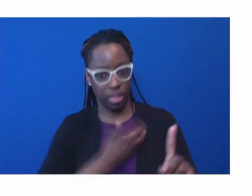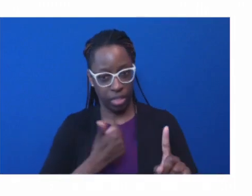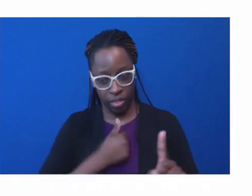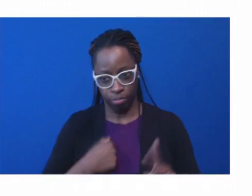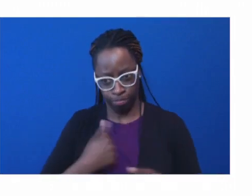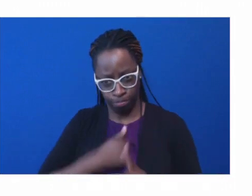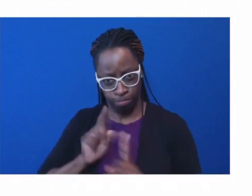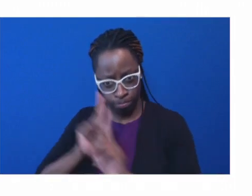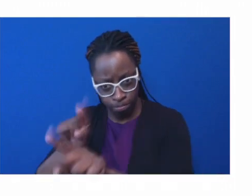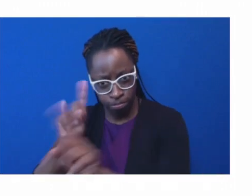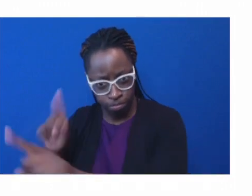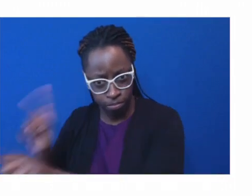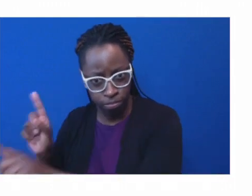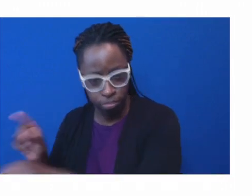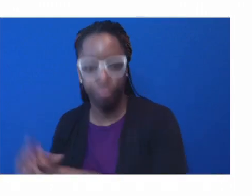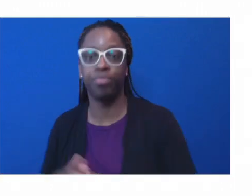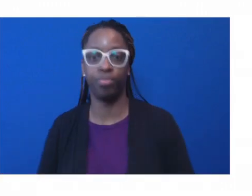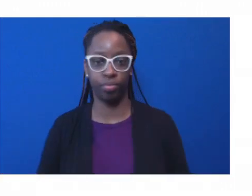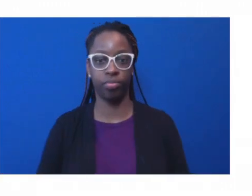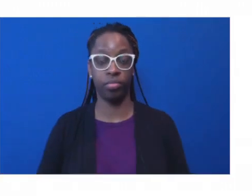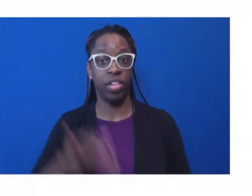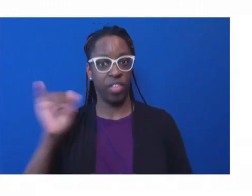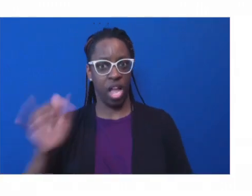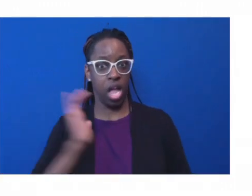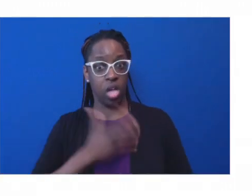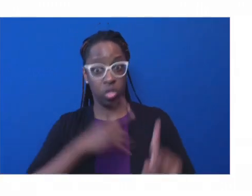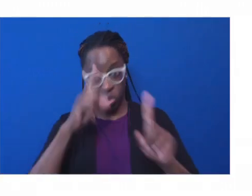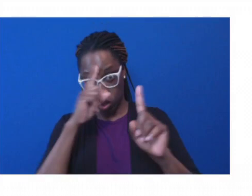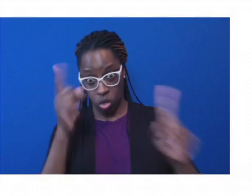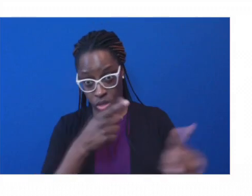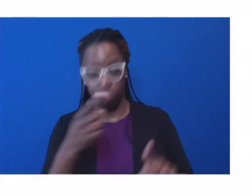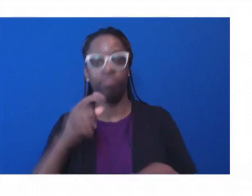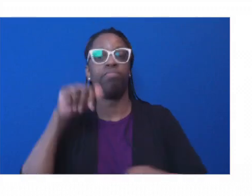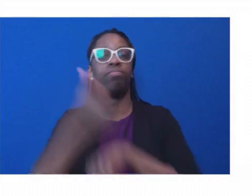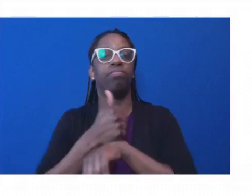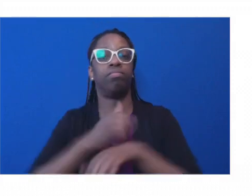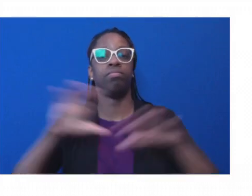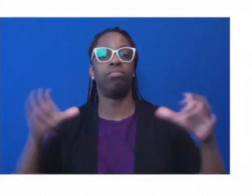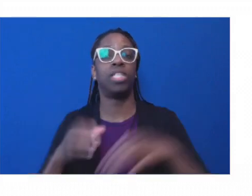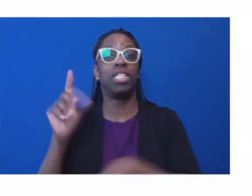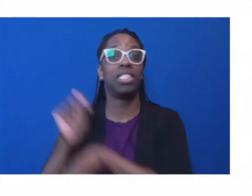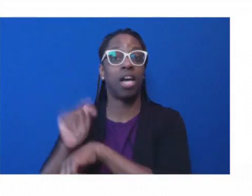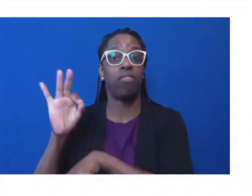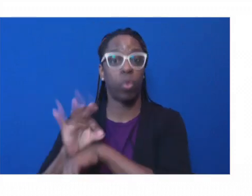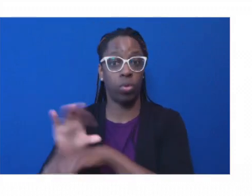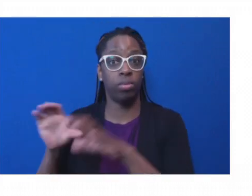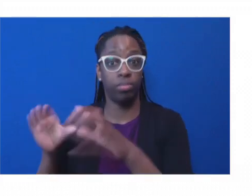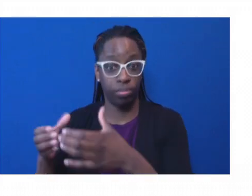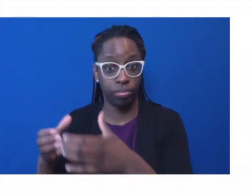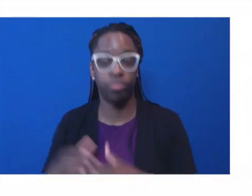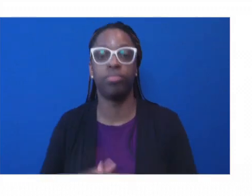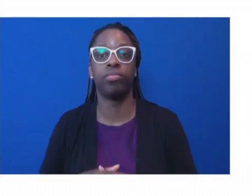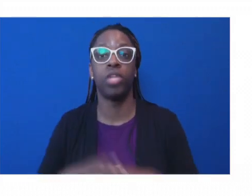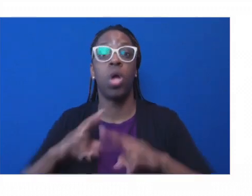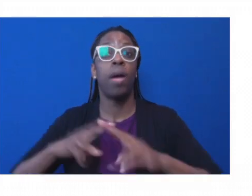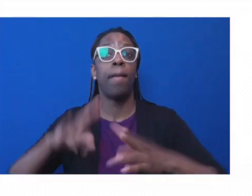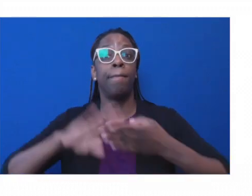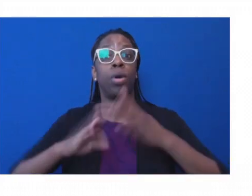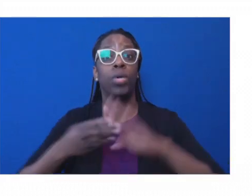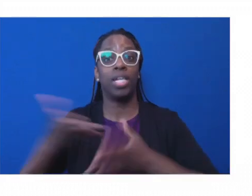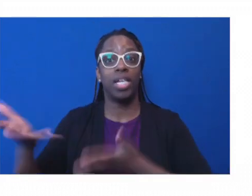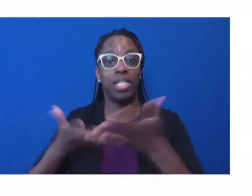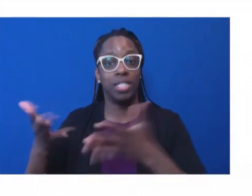us to bring a whole host of partners and, and community members together. So we can engage those very